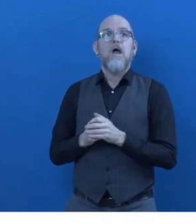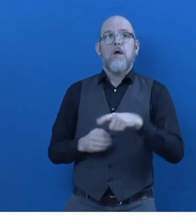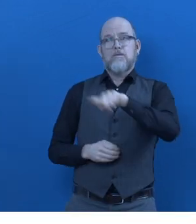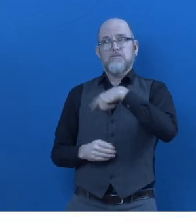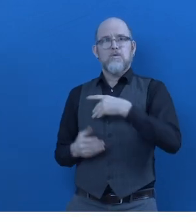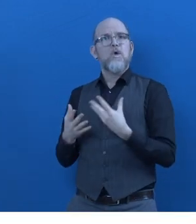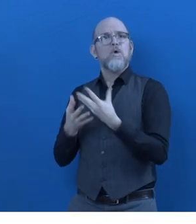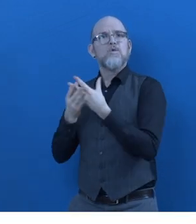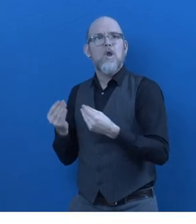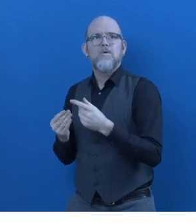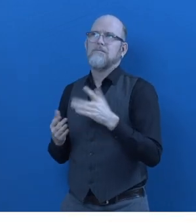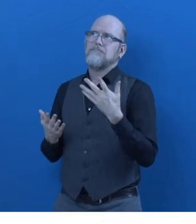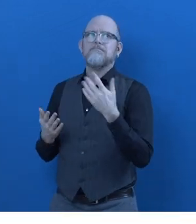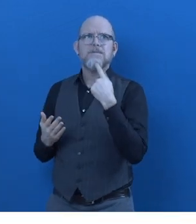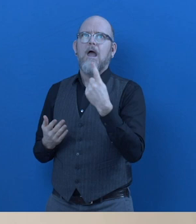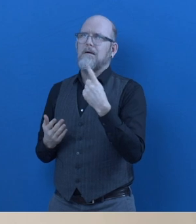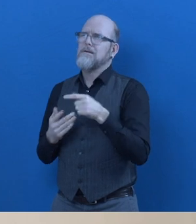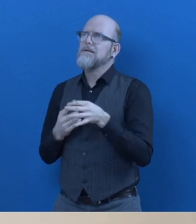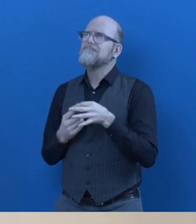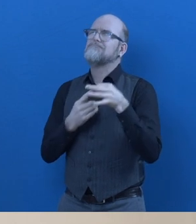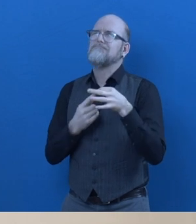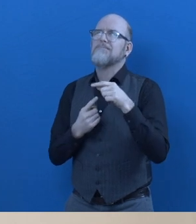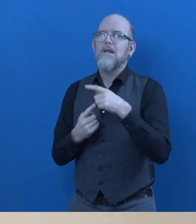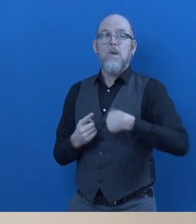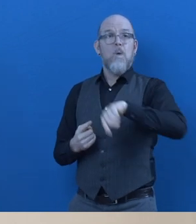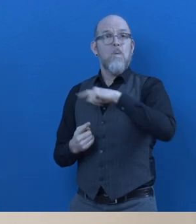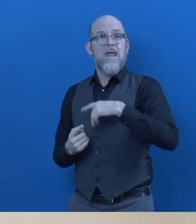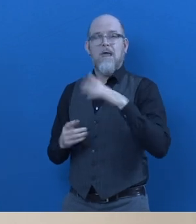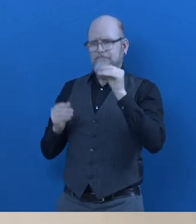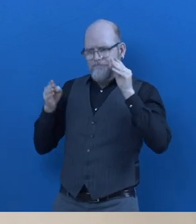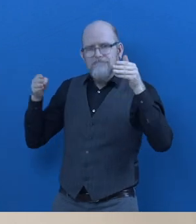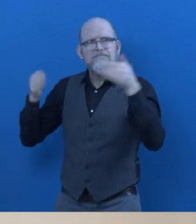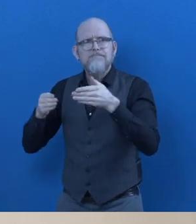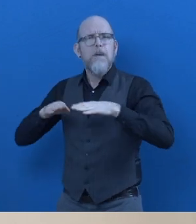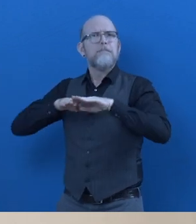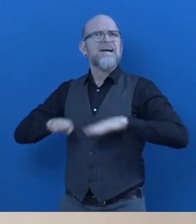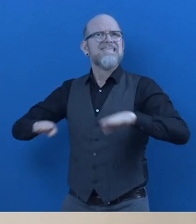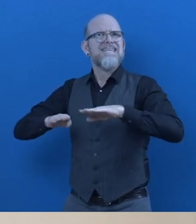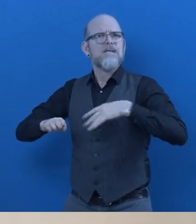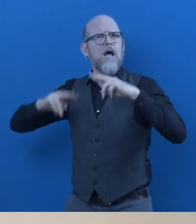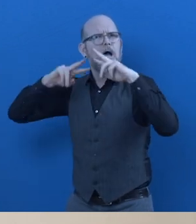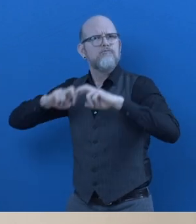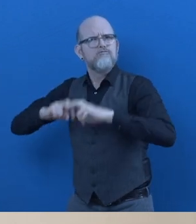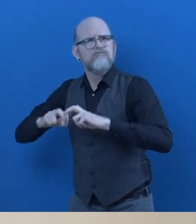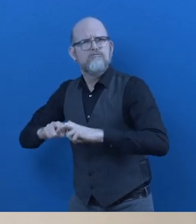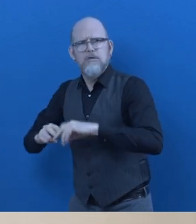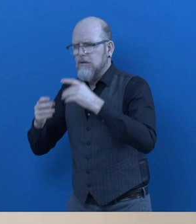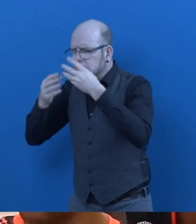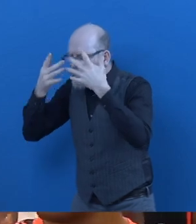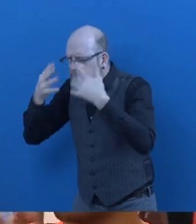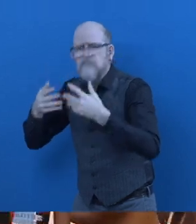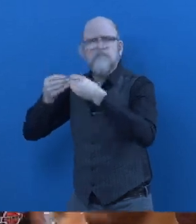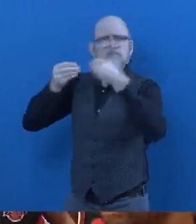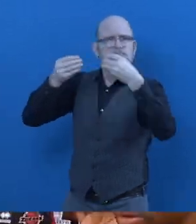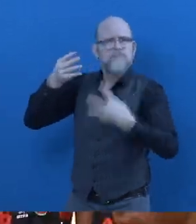about Special Needs Initiative for Growth? Our solution is quite unique and it differs because we focus our solution